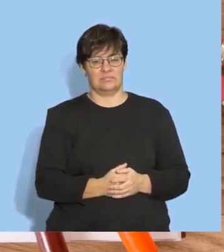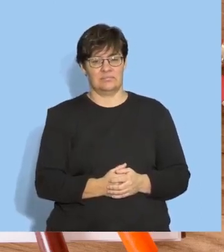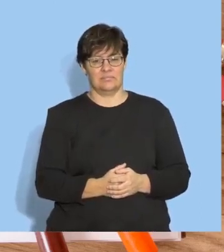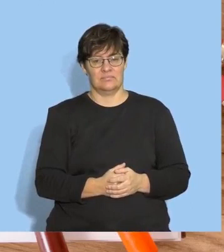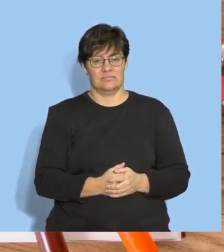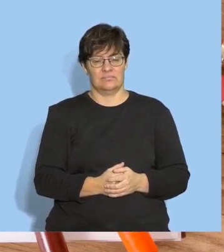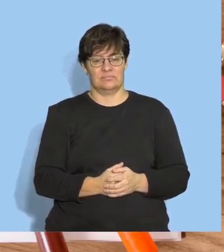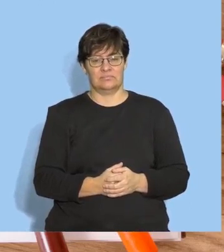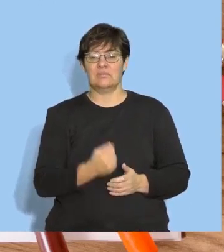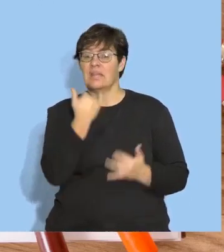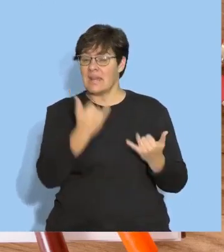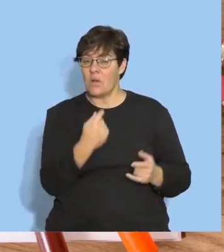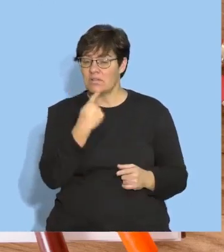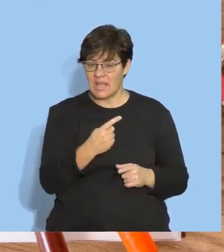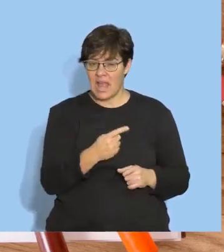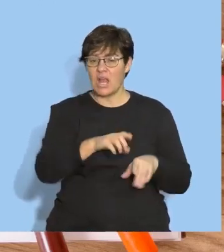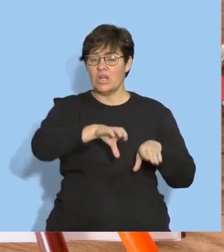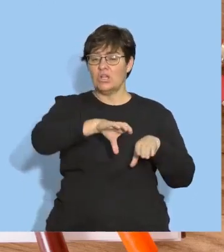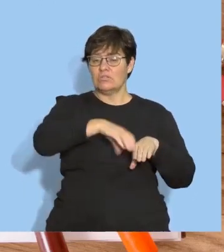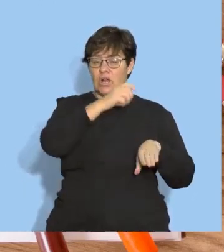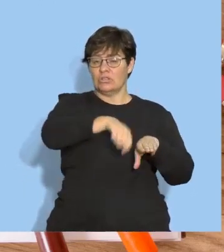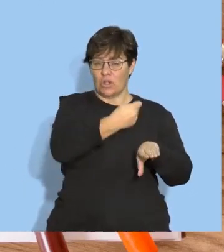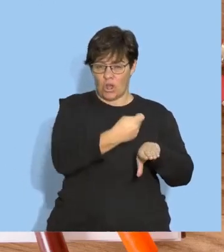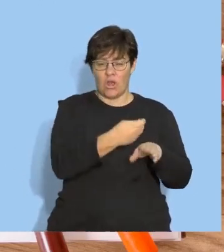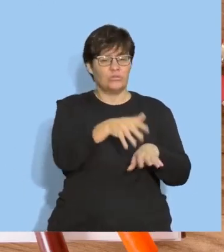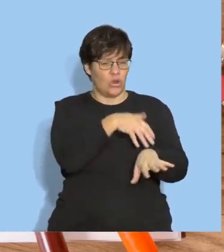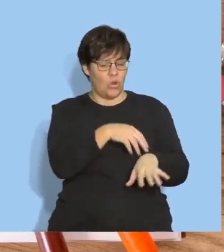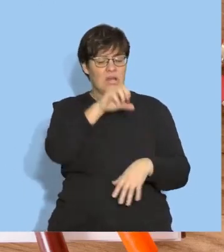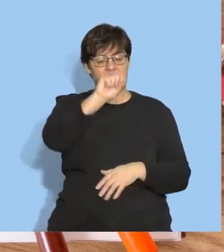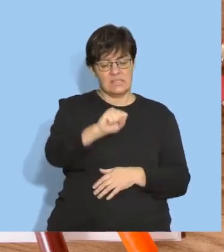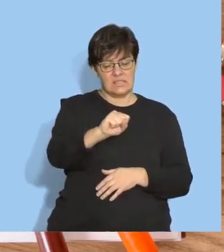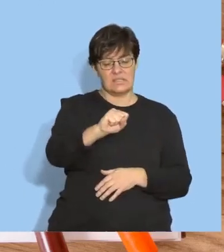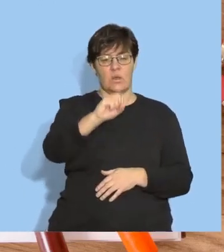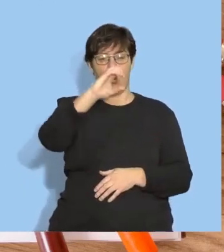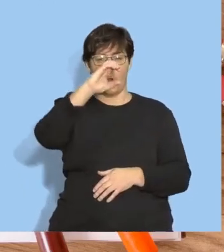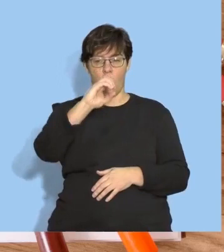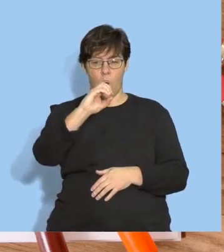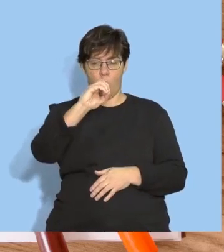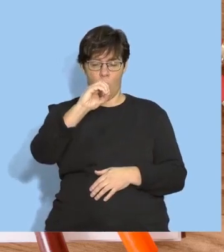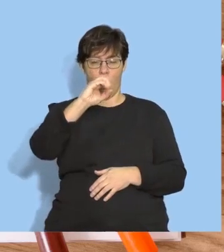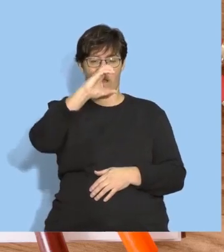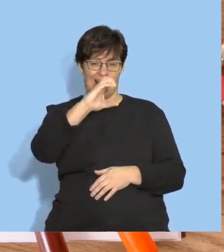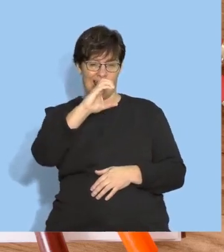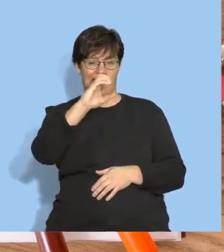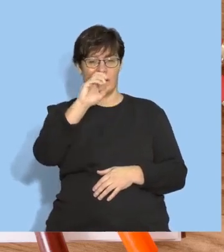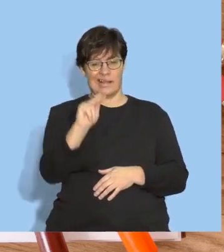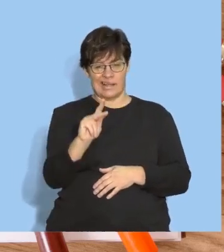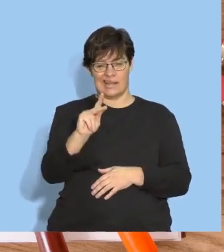Now we will say socks slowly. Sss, a, k, sss.